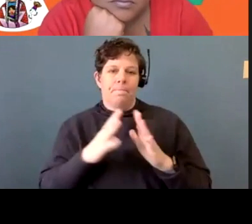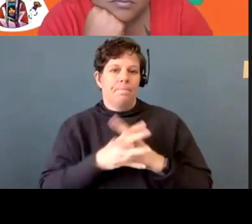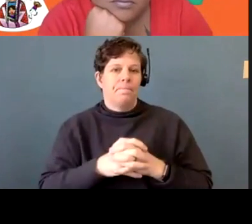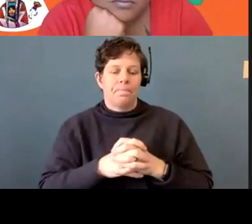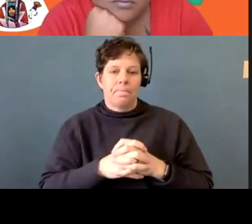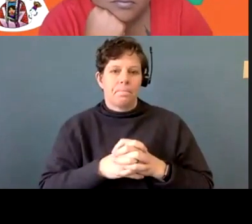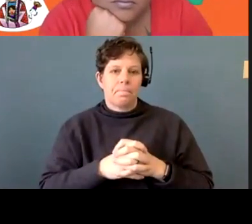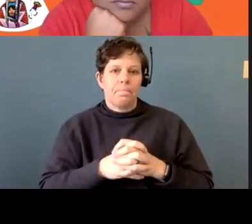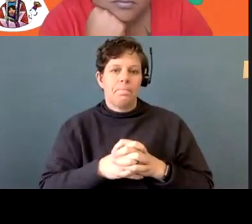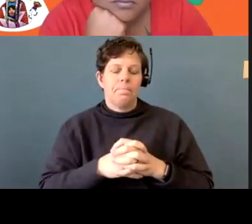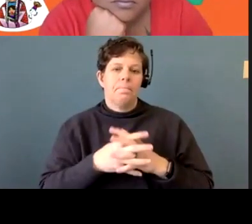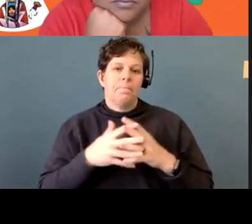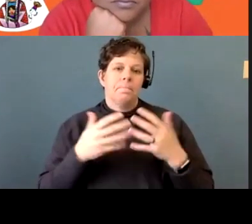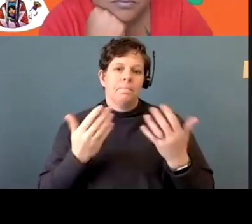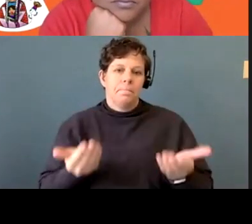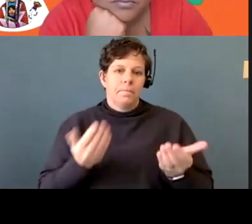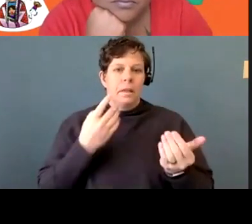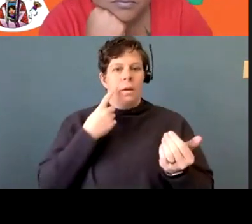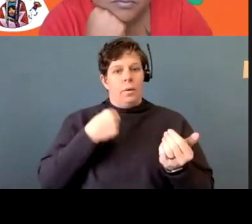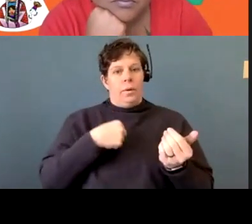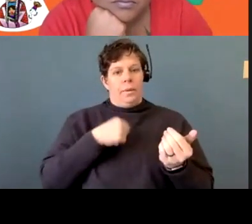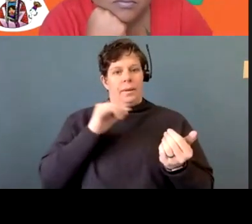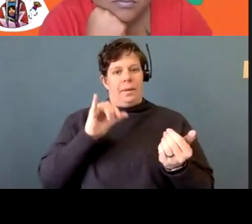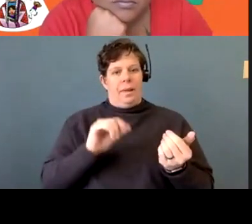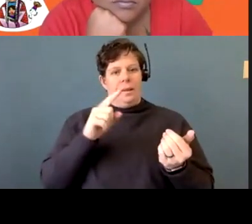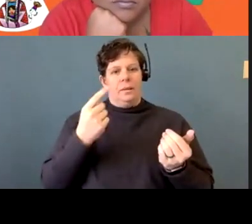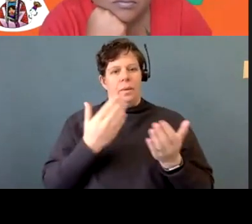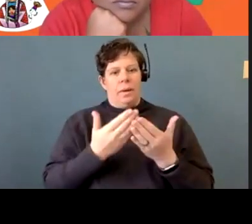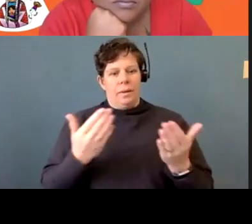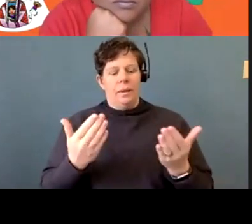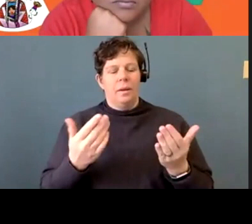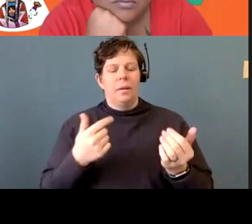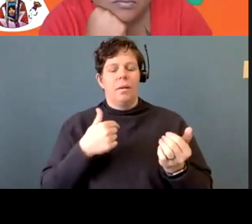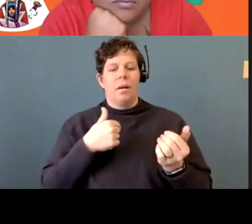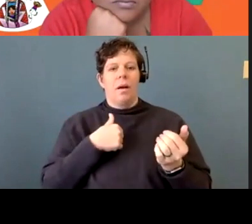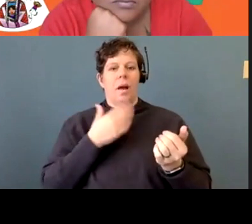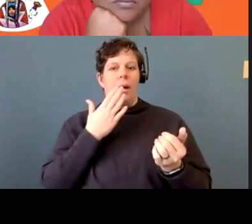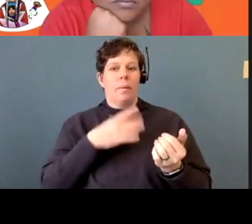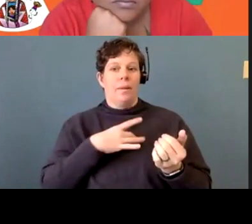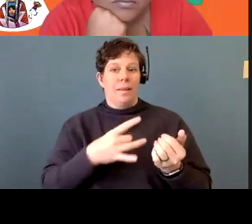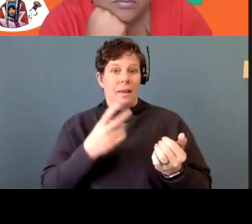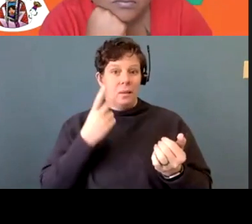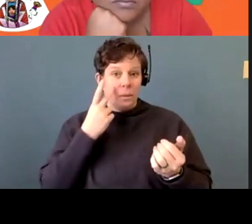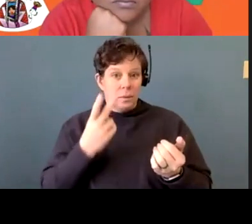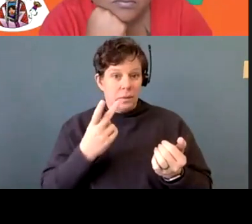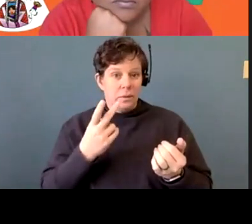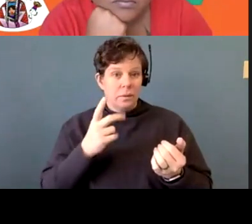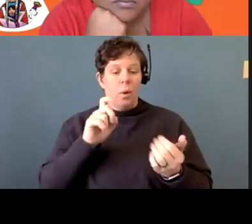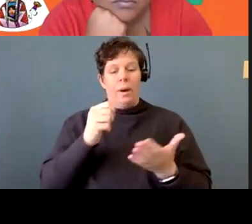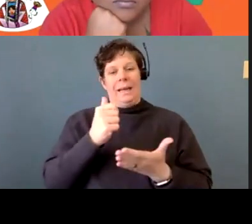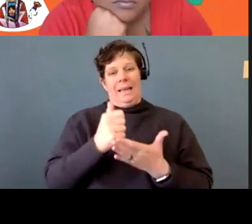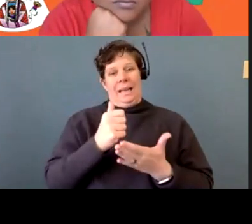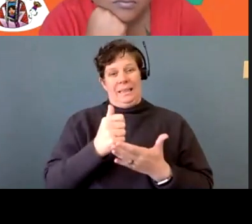um, for me, that's one of the things that I would like is for, or need assistance with